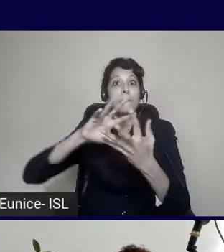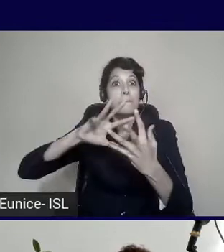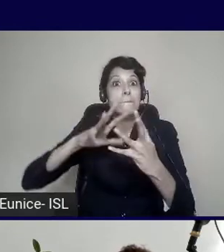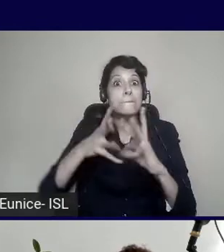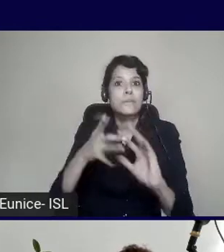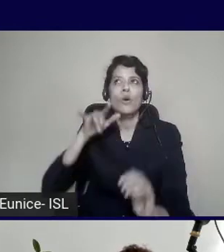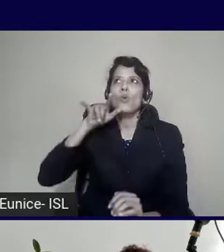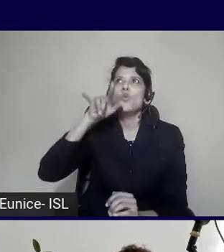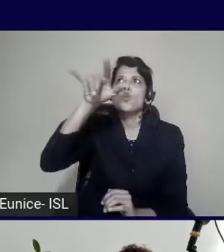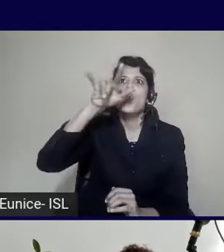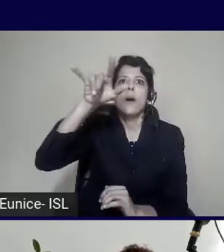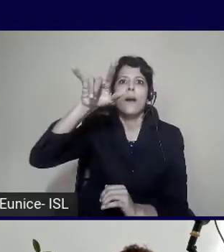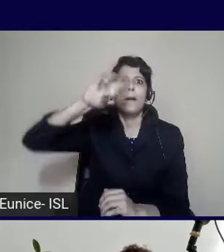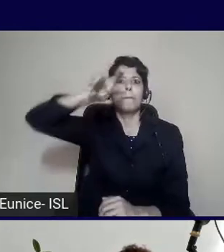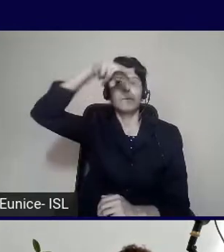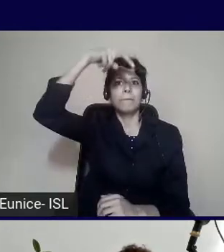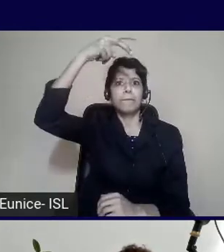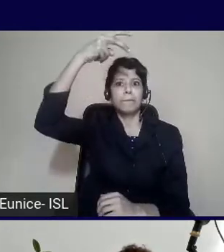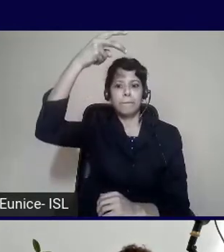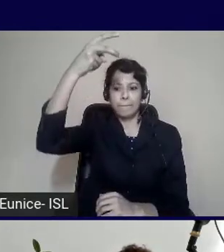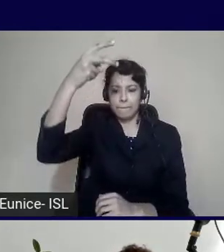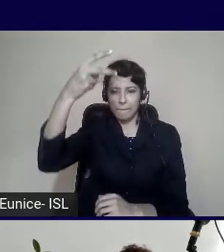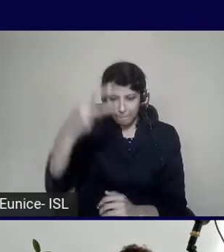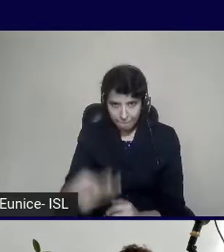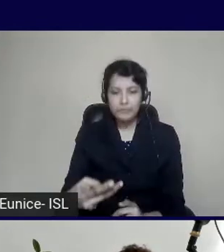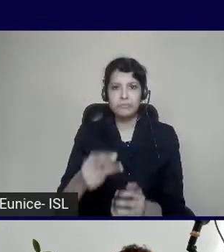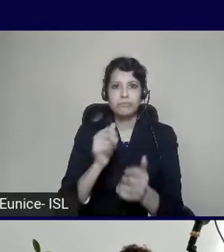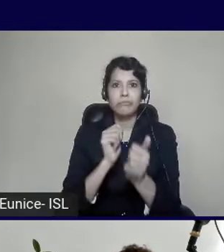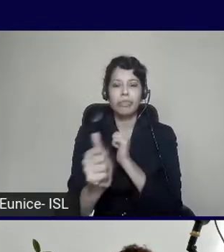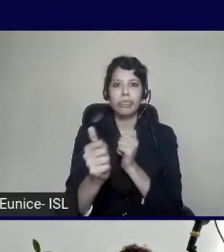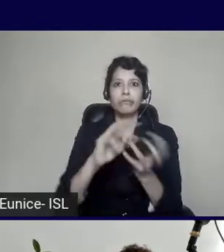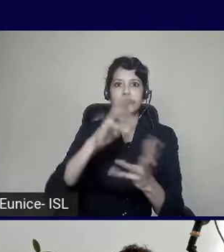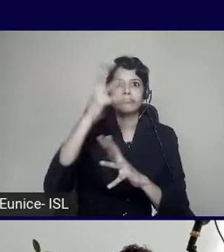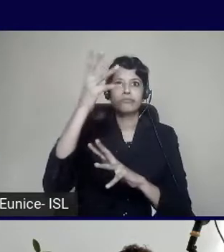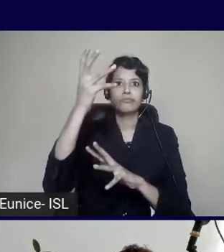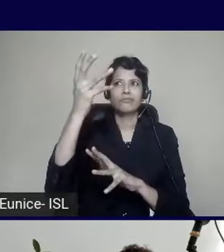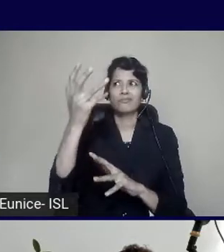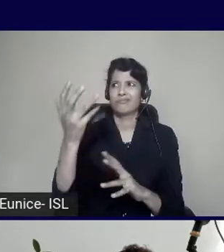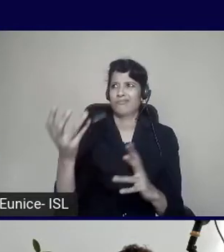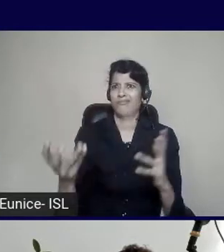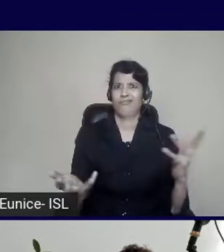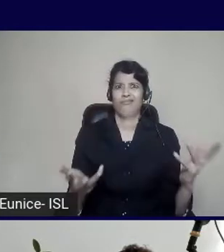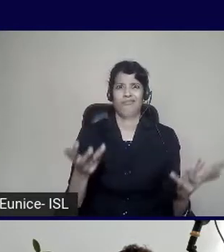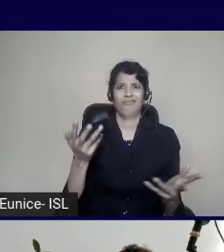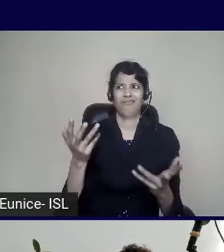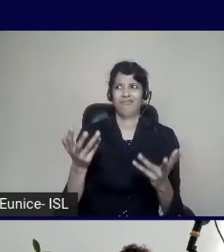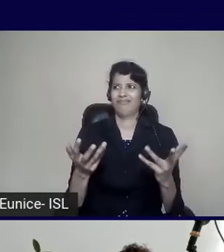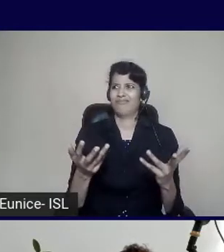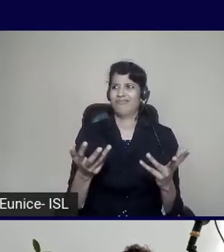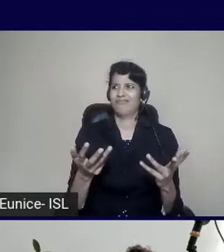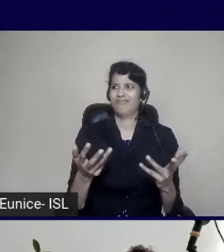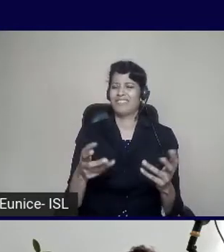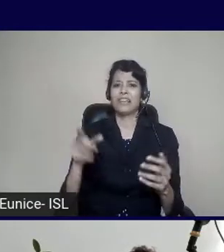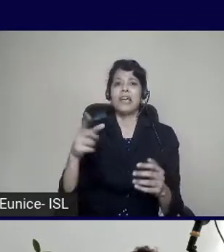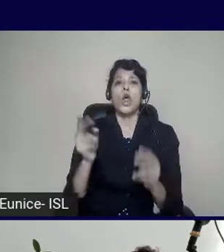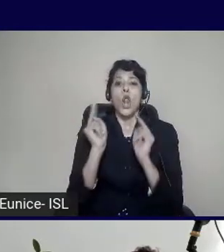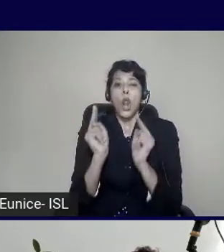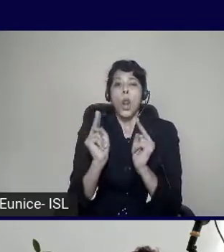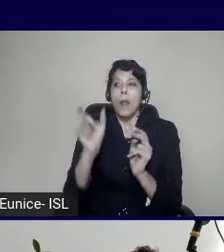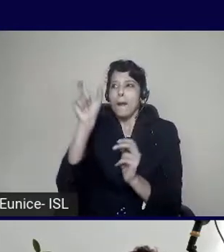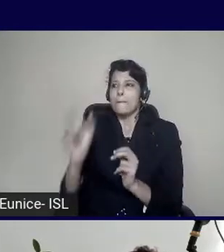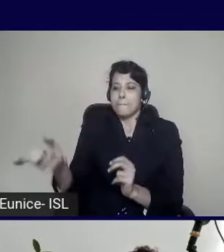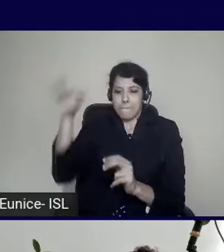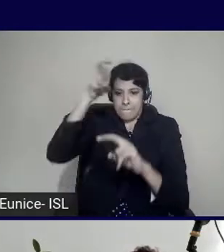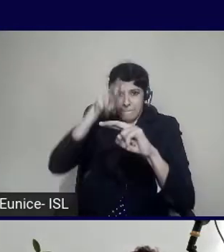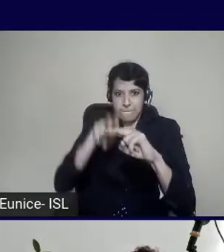back some people, and they said, sit down here, is it comfortable? And they said, no, it's terribly uncomfortable. What do you need? We need you to adjust it for